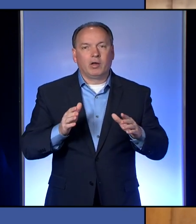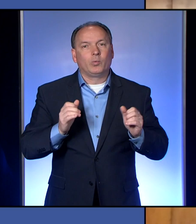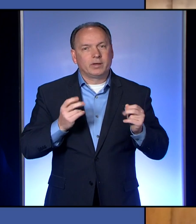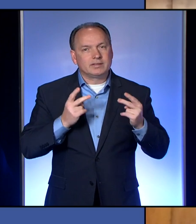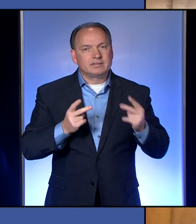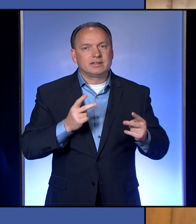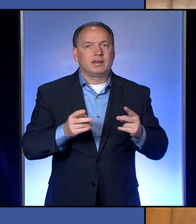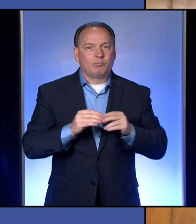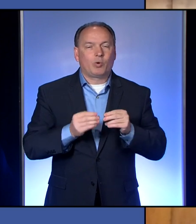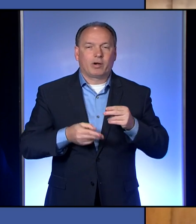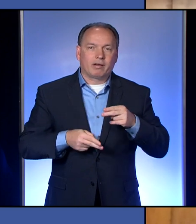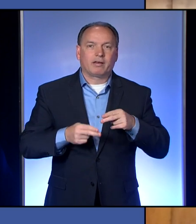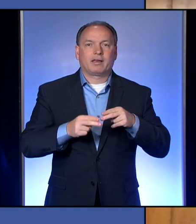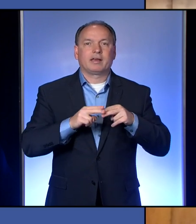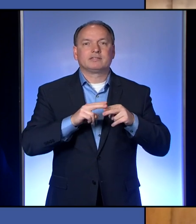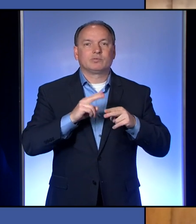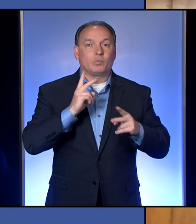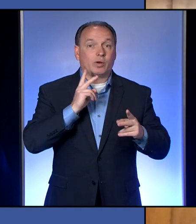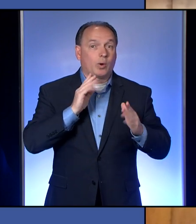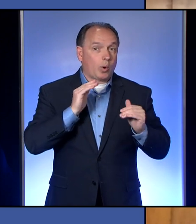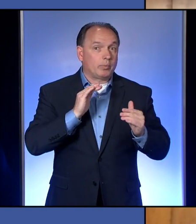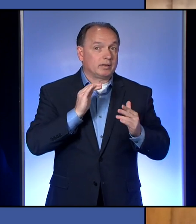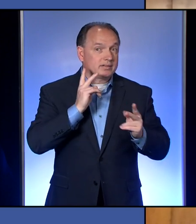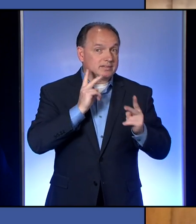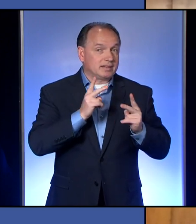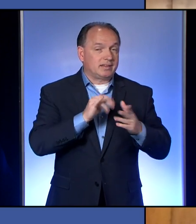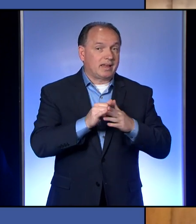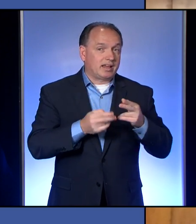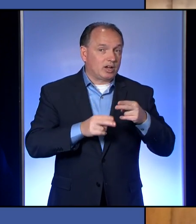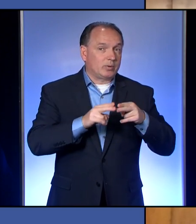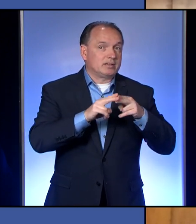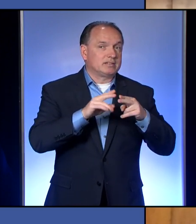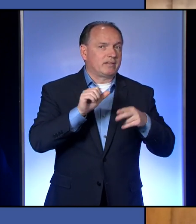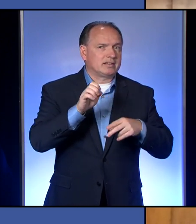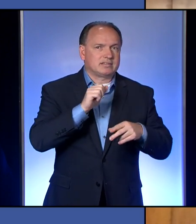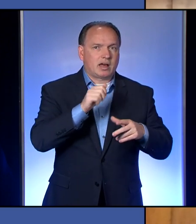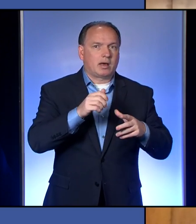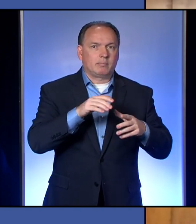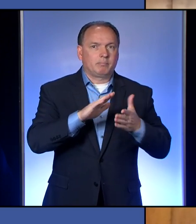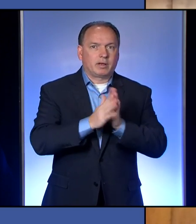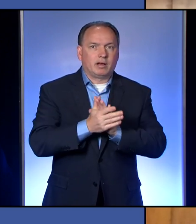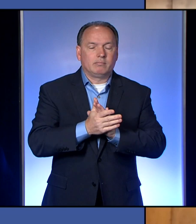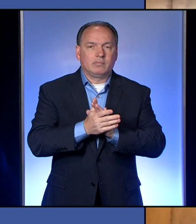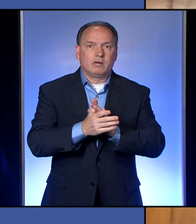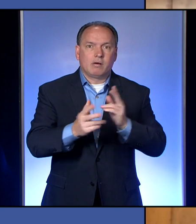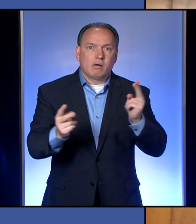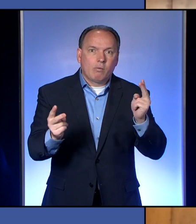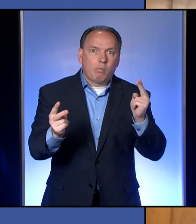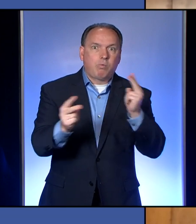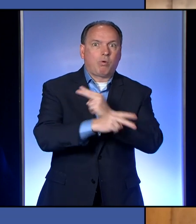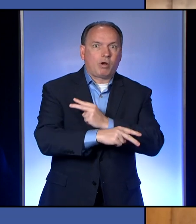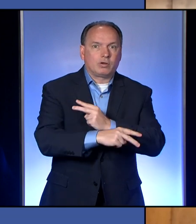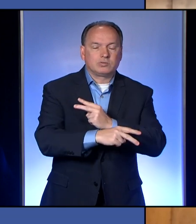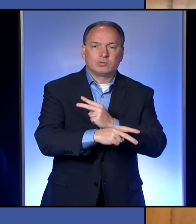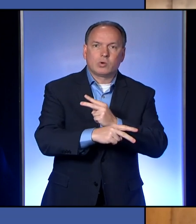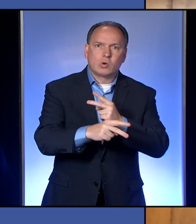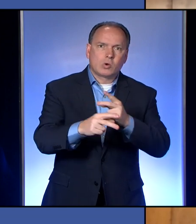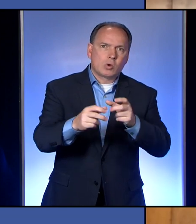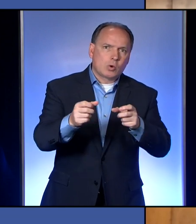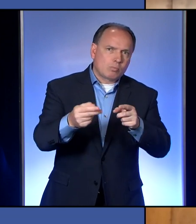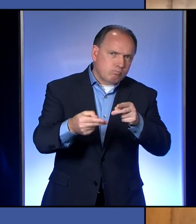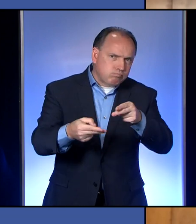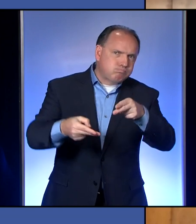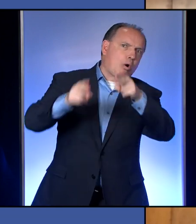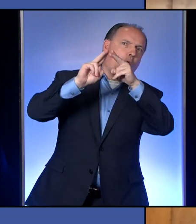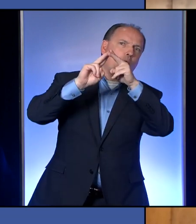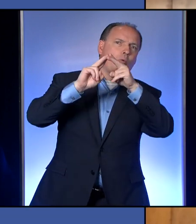What we're really hoping is that the increase in cases is not explosive and that it can be limited in